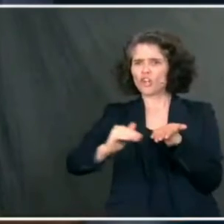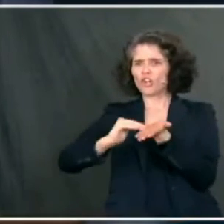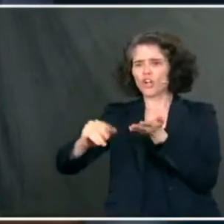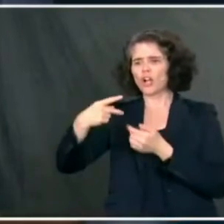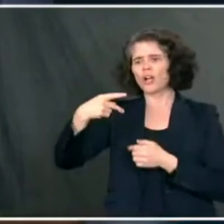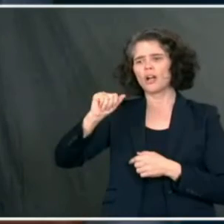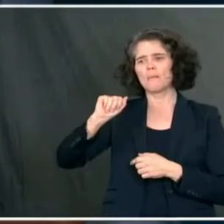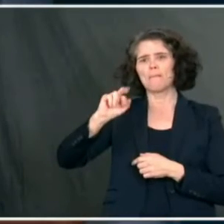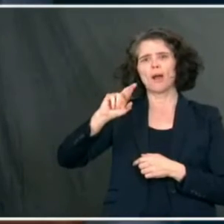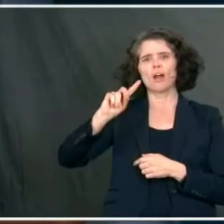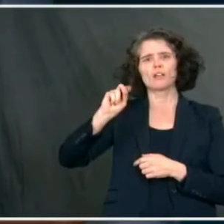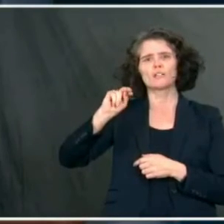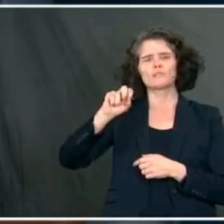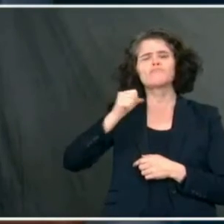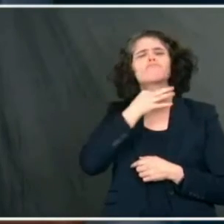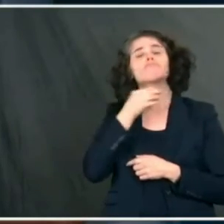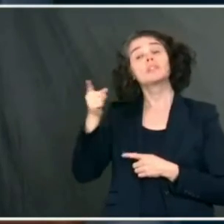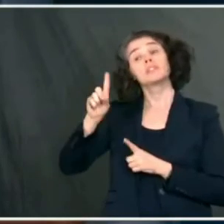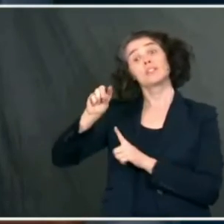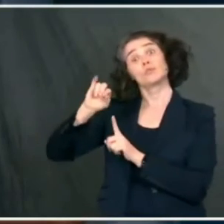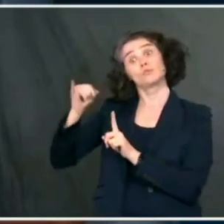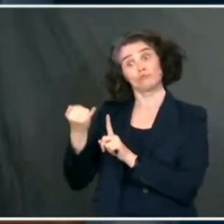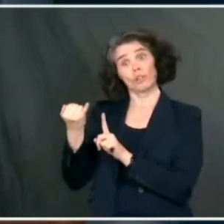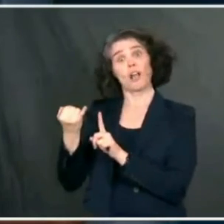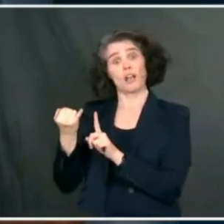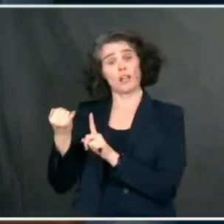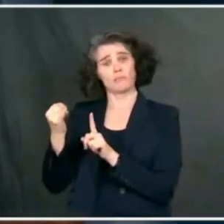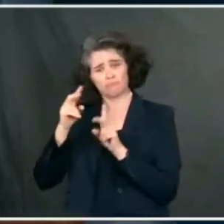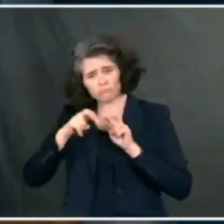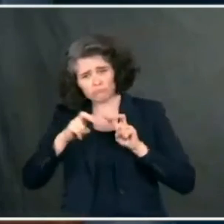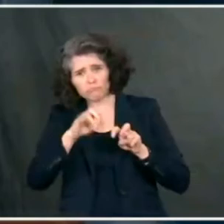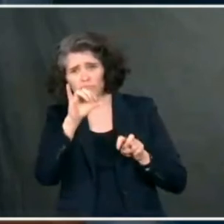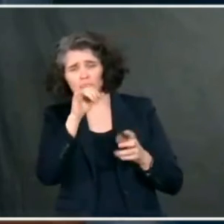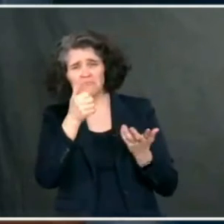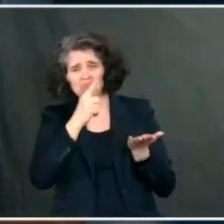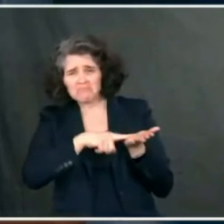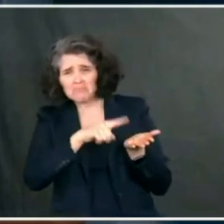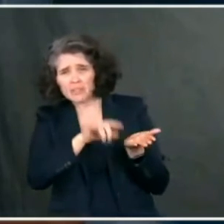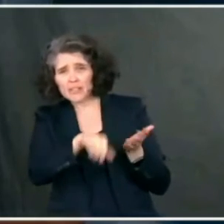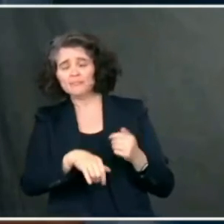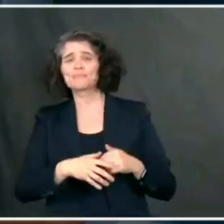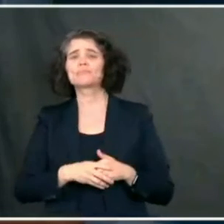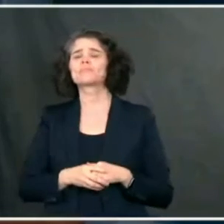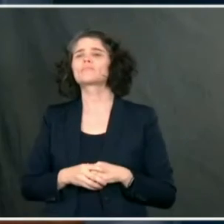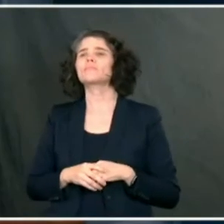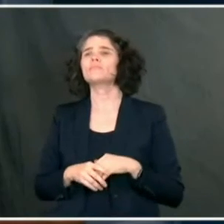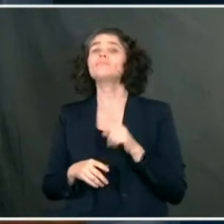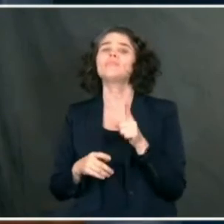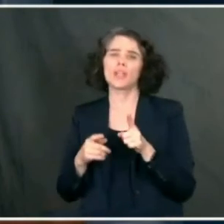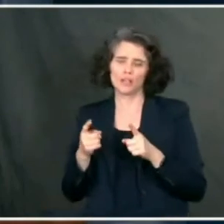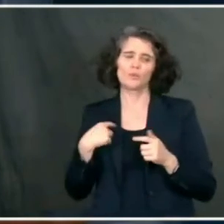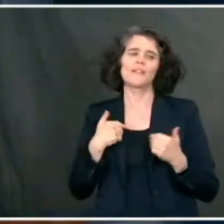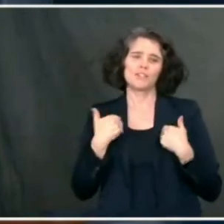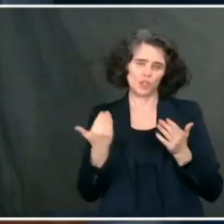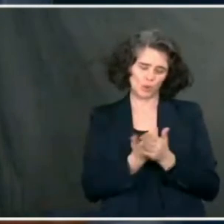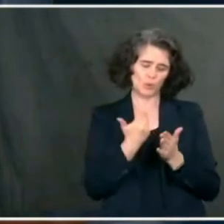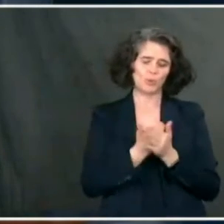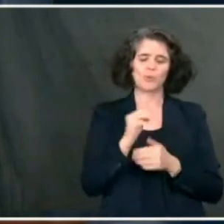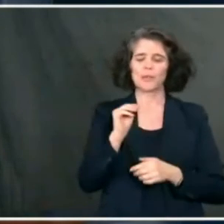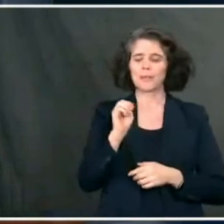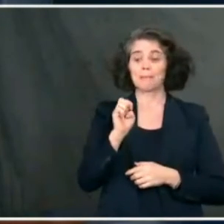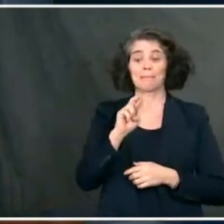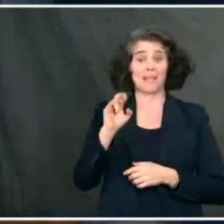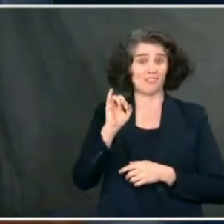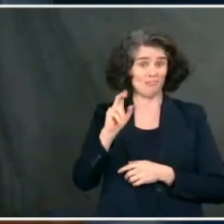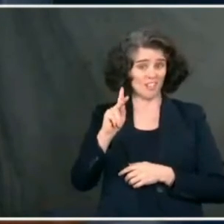Well, as you know, we nominated an attorney general just a couple of weeks ago, Merrick Garland. We're eager to get him confirmed in the